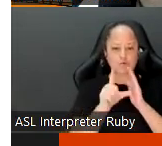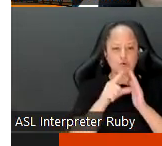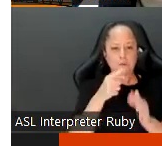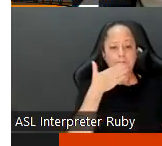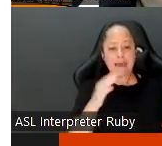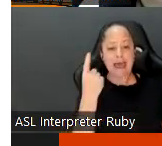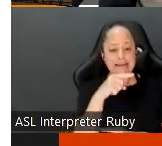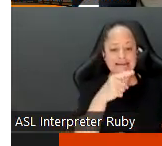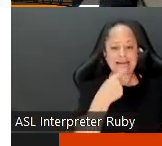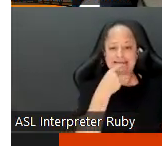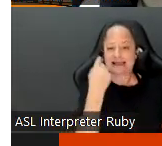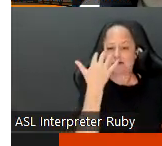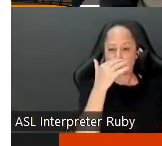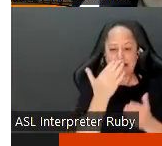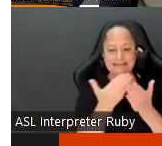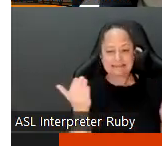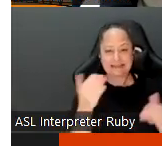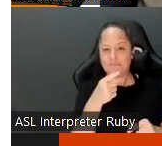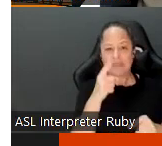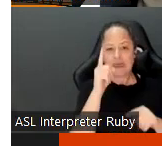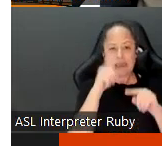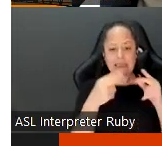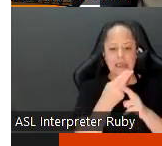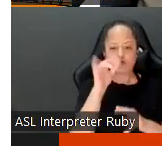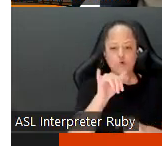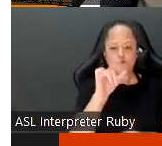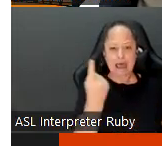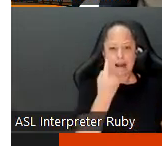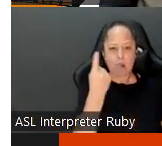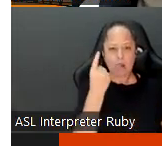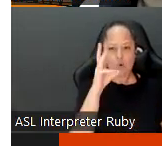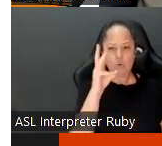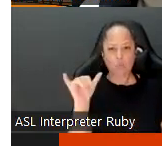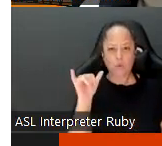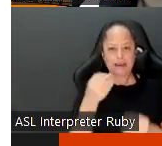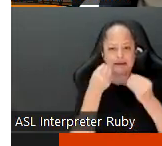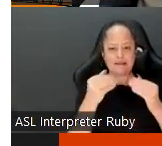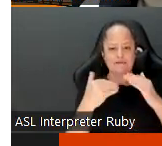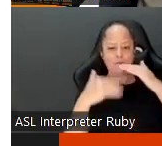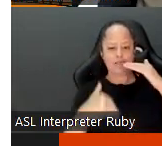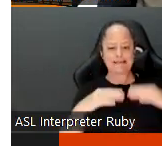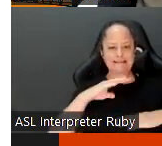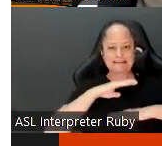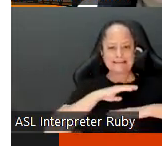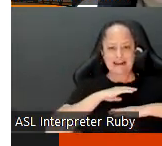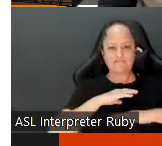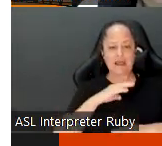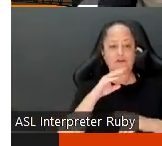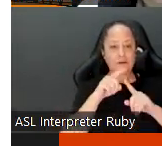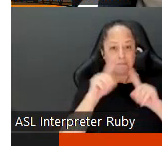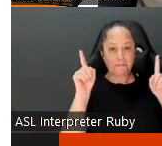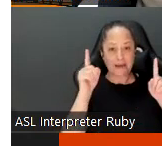day they said some crazy stuff um they can't use that alone as a way to give you less than satisfactory however